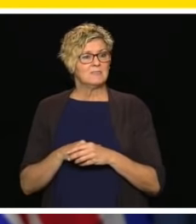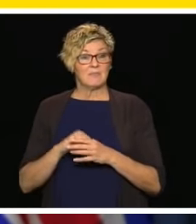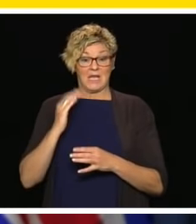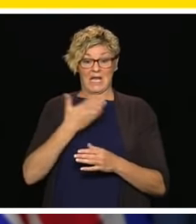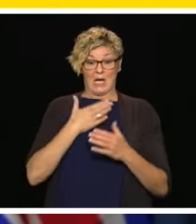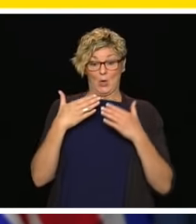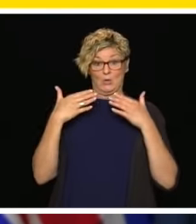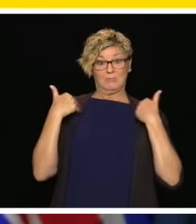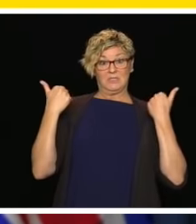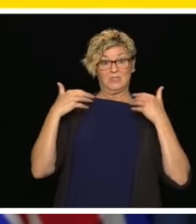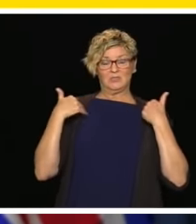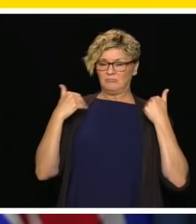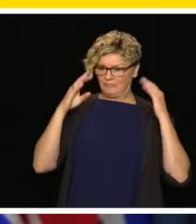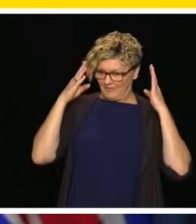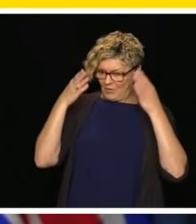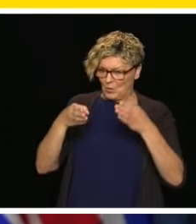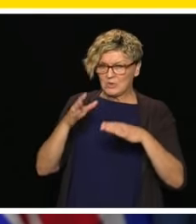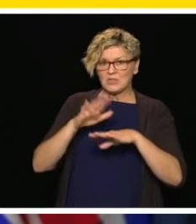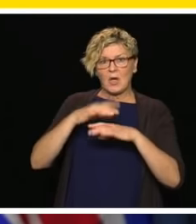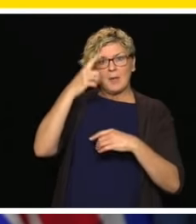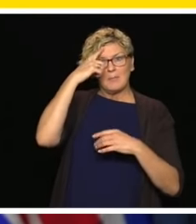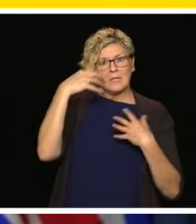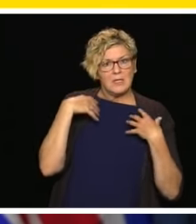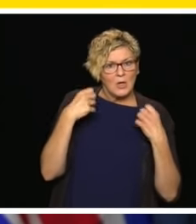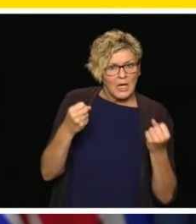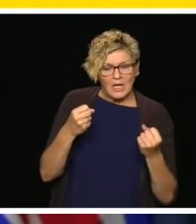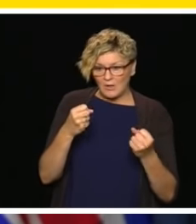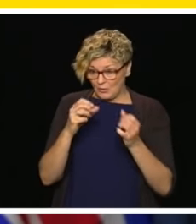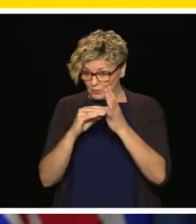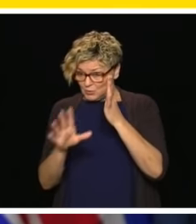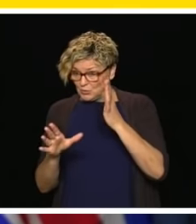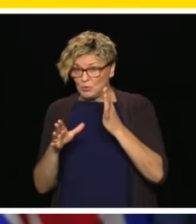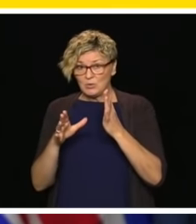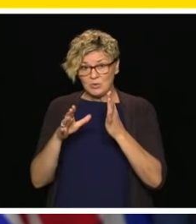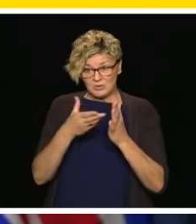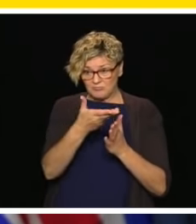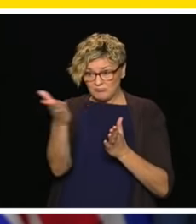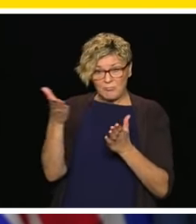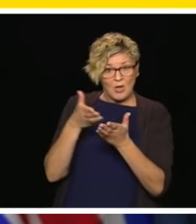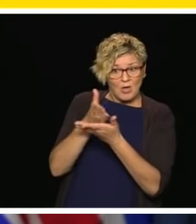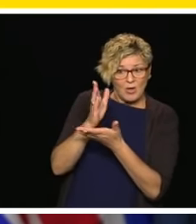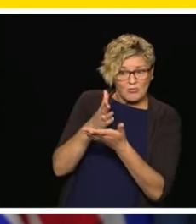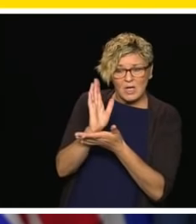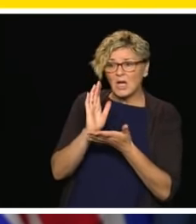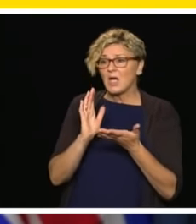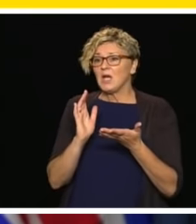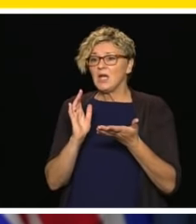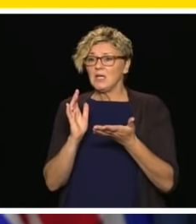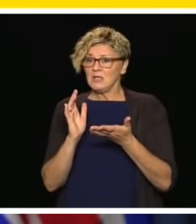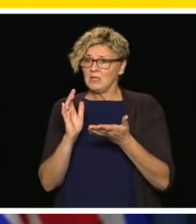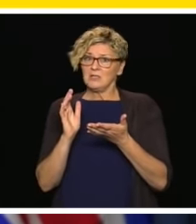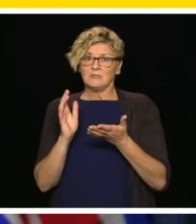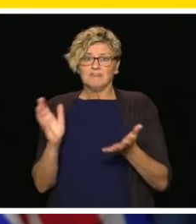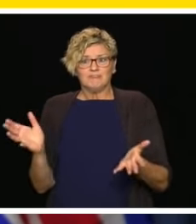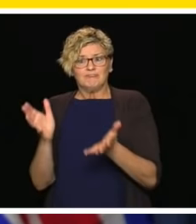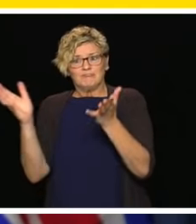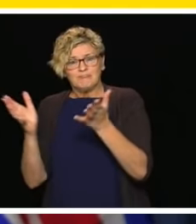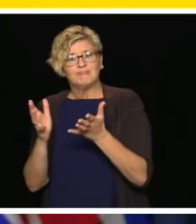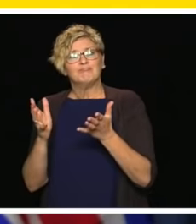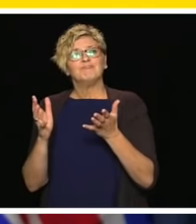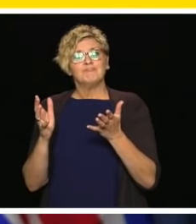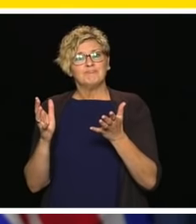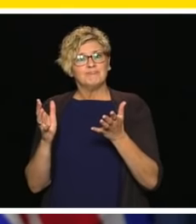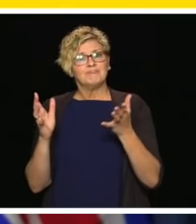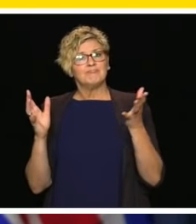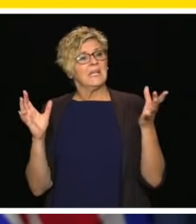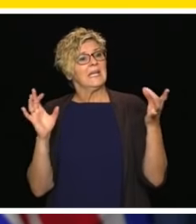the mental health and well-being of students of all ages across BC and make it really simple for them to connect to those kinds of things. We're in